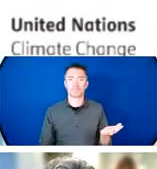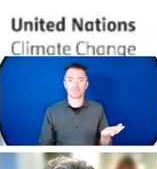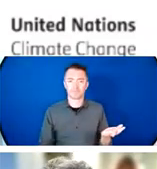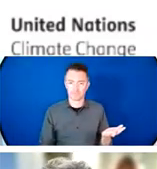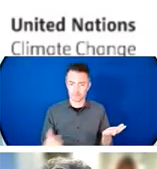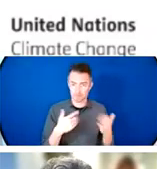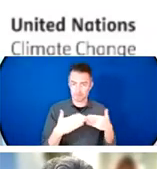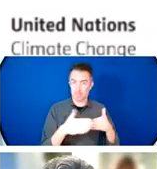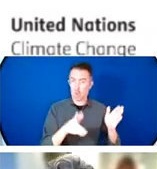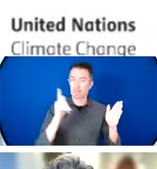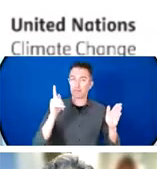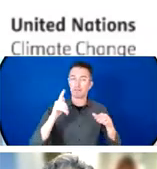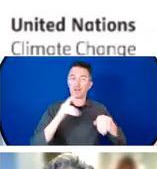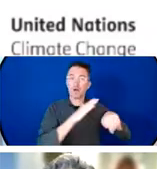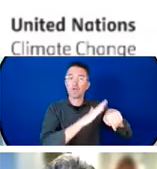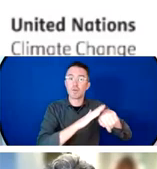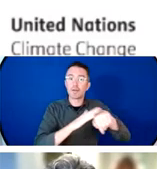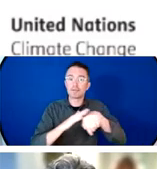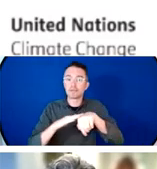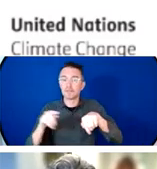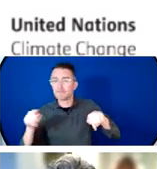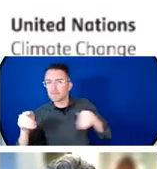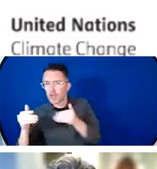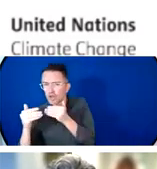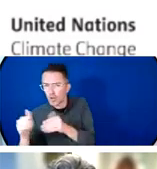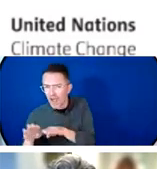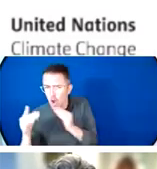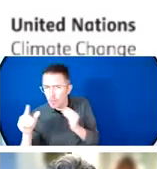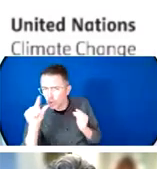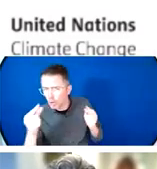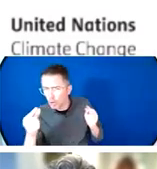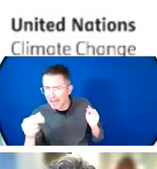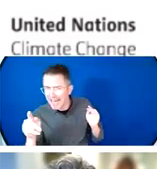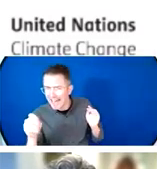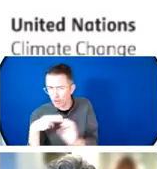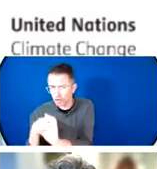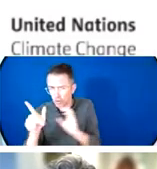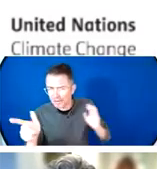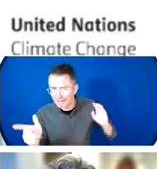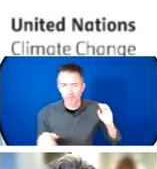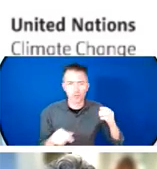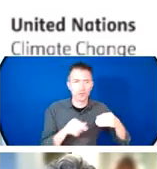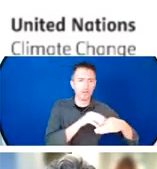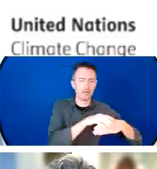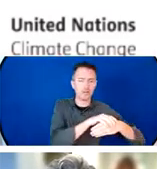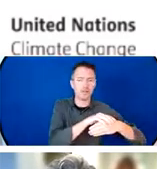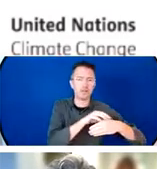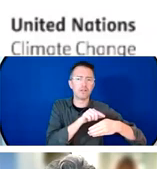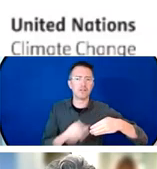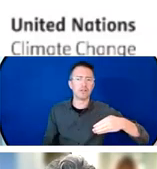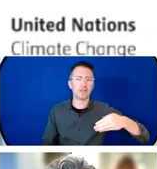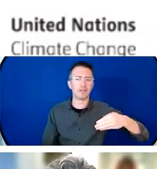Thank you, Jelita, and good afternoon to everyone. This conversation today